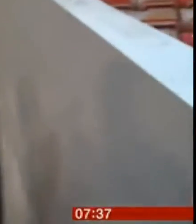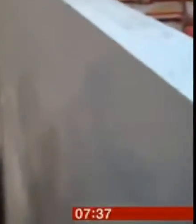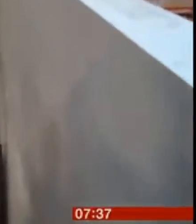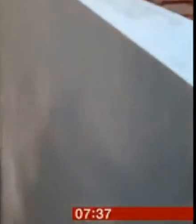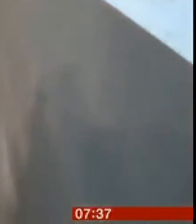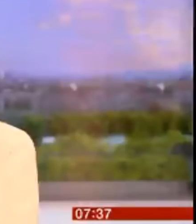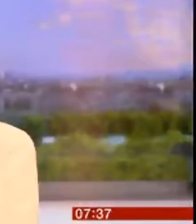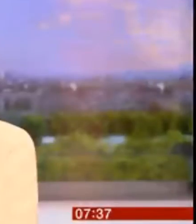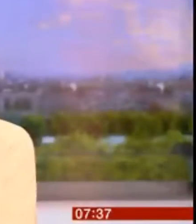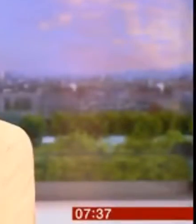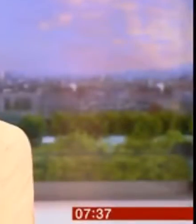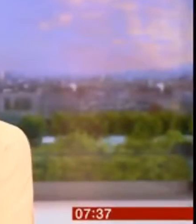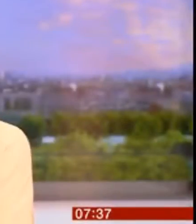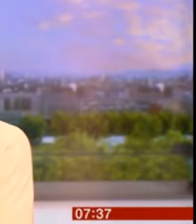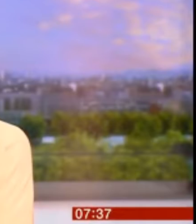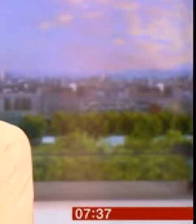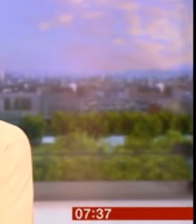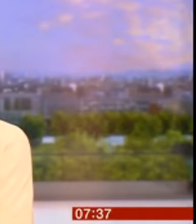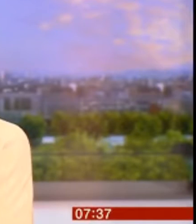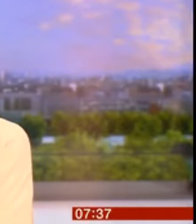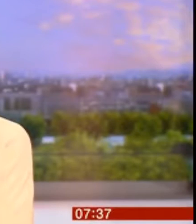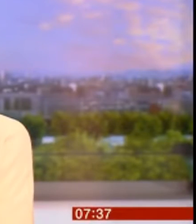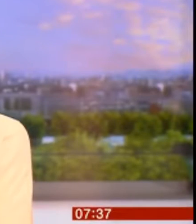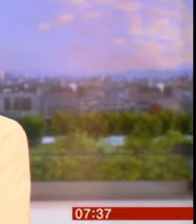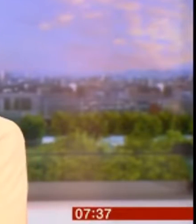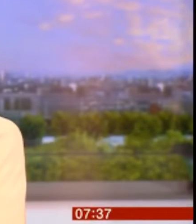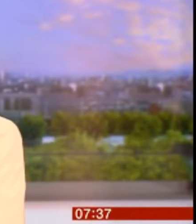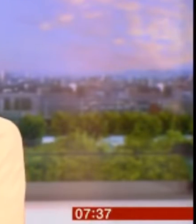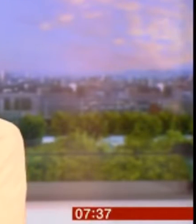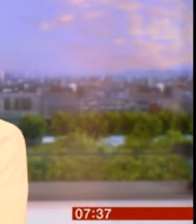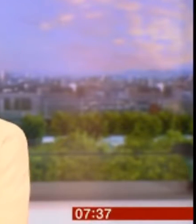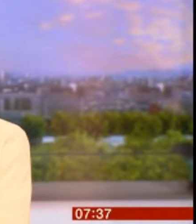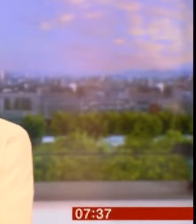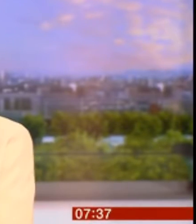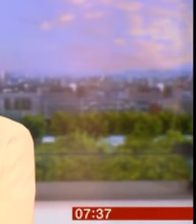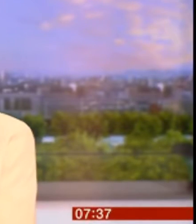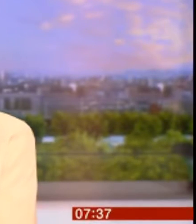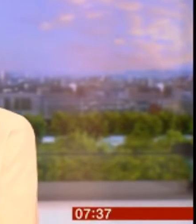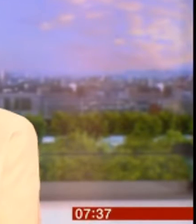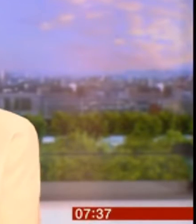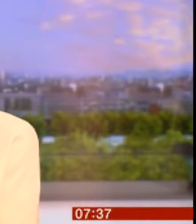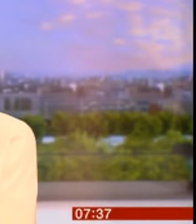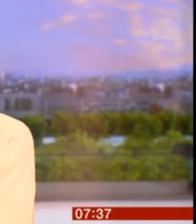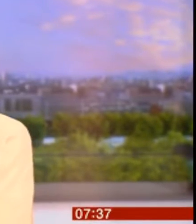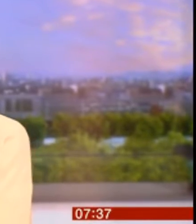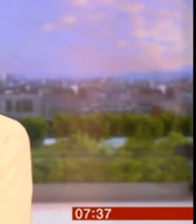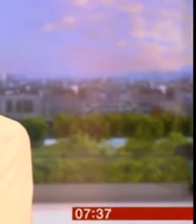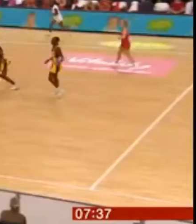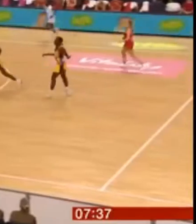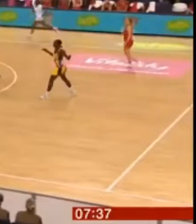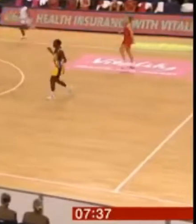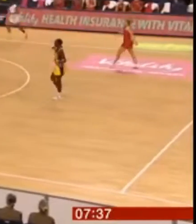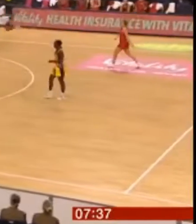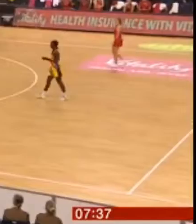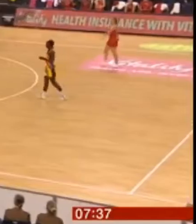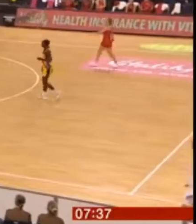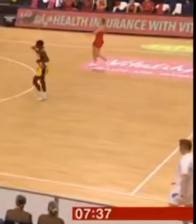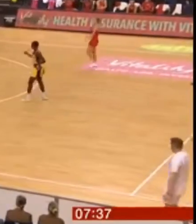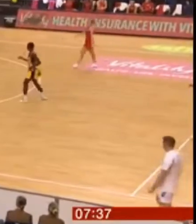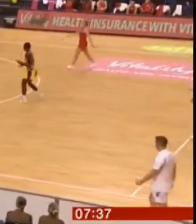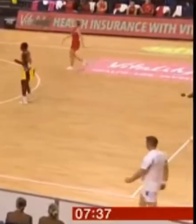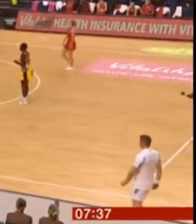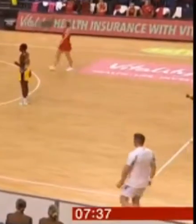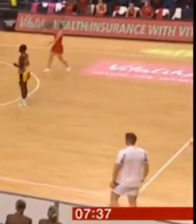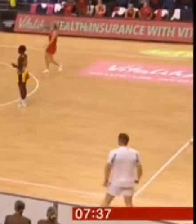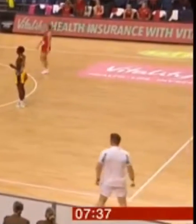coaches. England survived a fight back from Uganda to win the first of their three-match netball series. They had a nine-goal lead at half